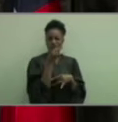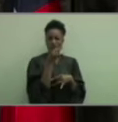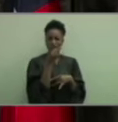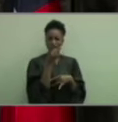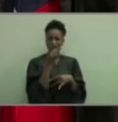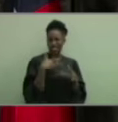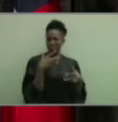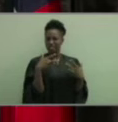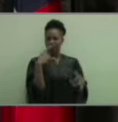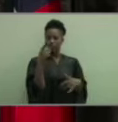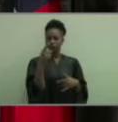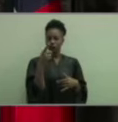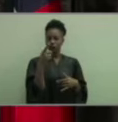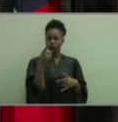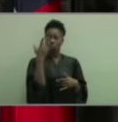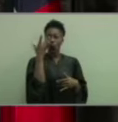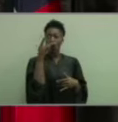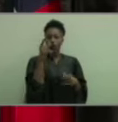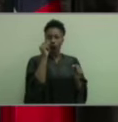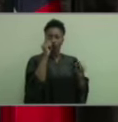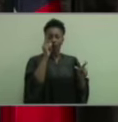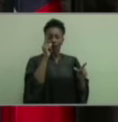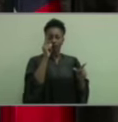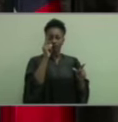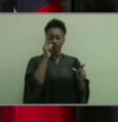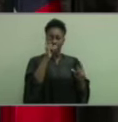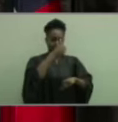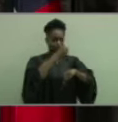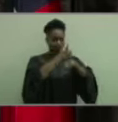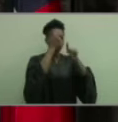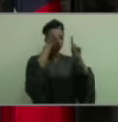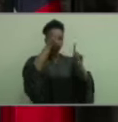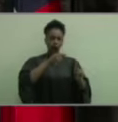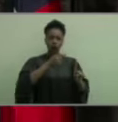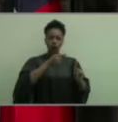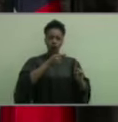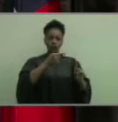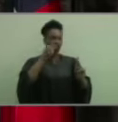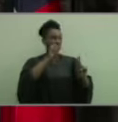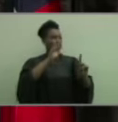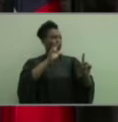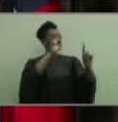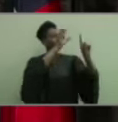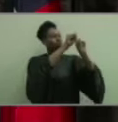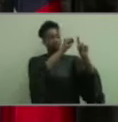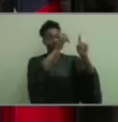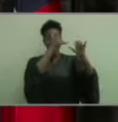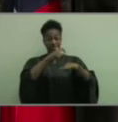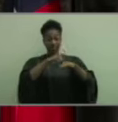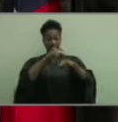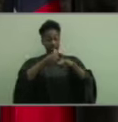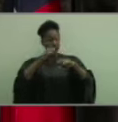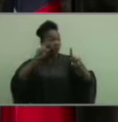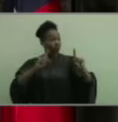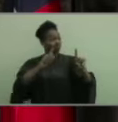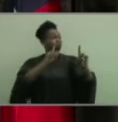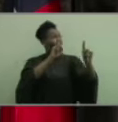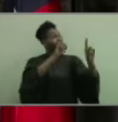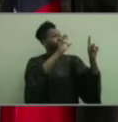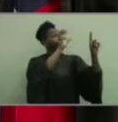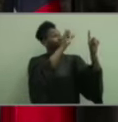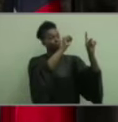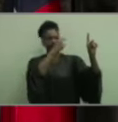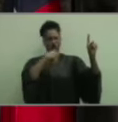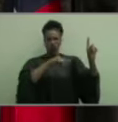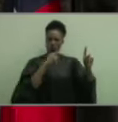the morning? Set goals and strive to achieve them. This is the time to start chasing your dreams. We're young.